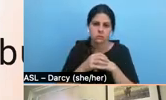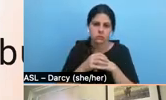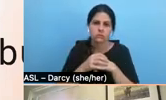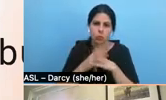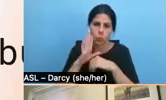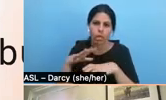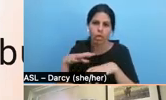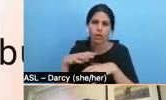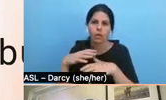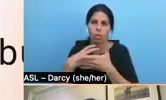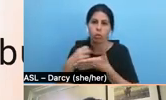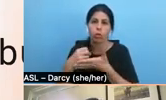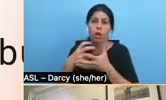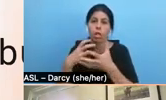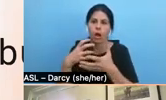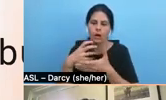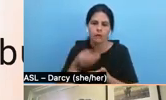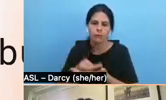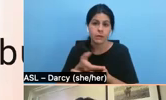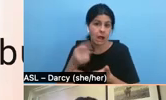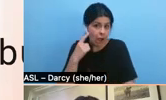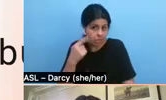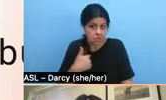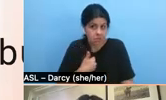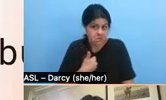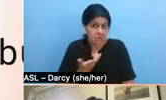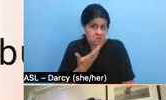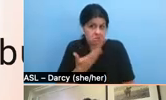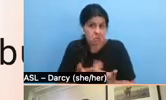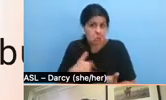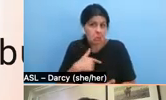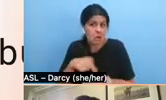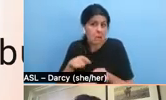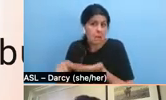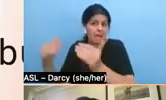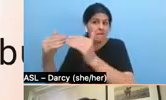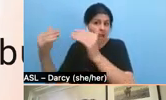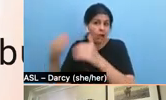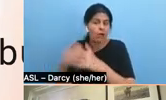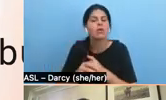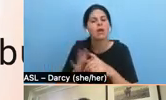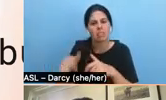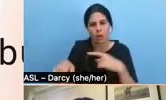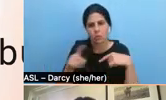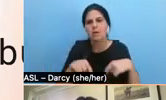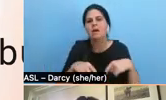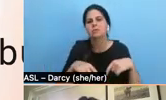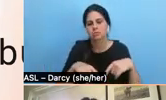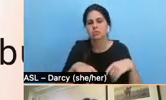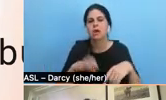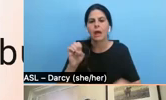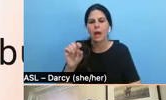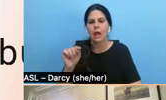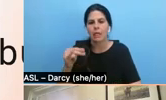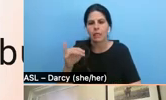which, um, I personally think is good because we want to be paying people fairly, which again goes back to the ethics and priorities of the film.